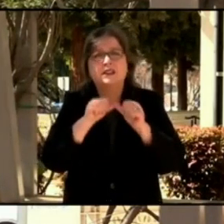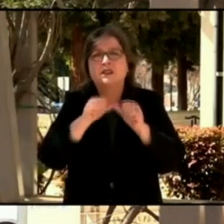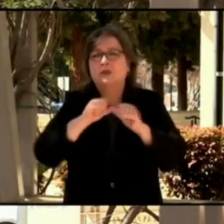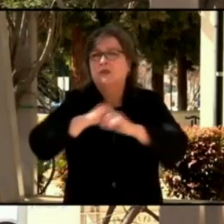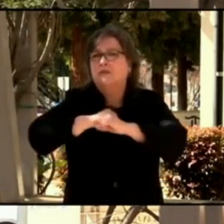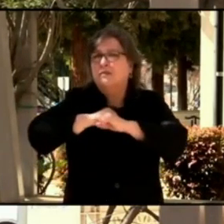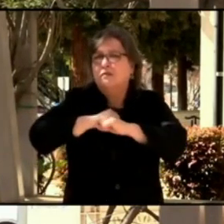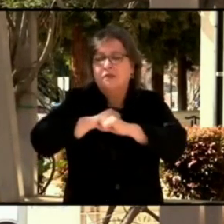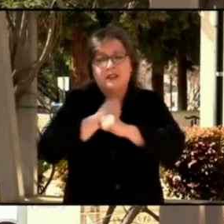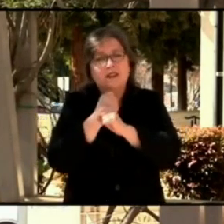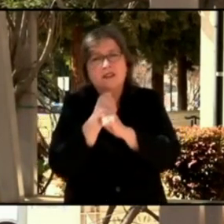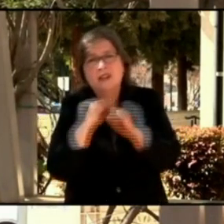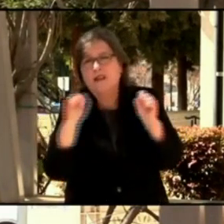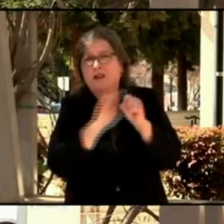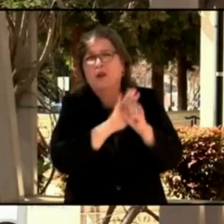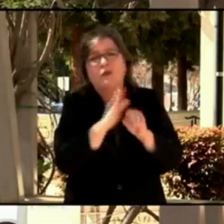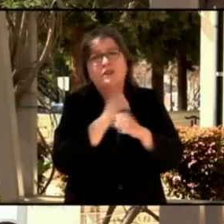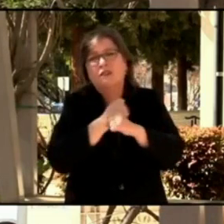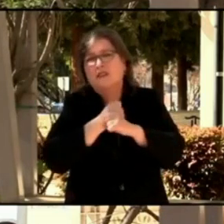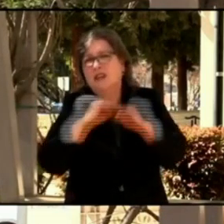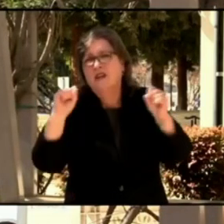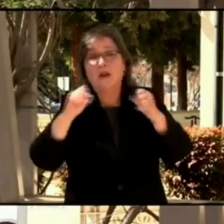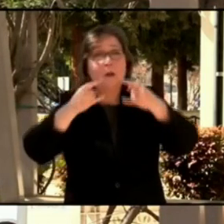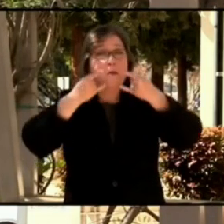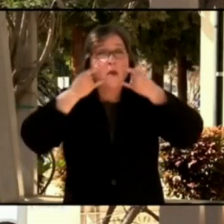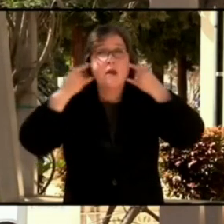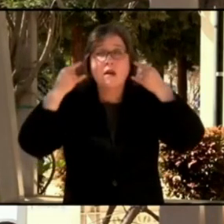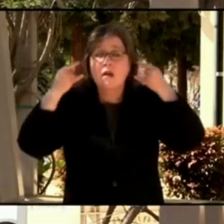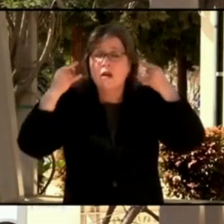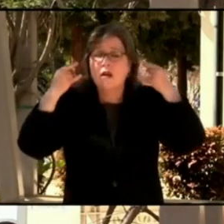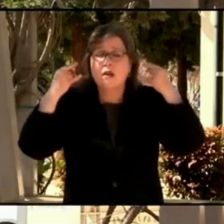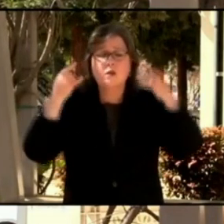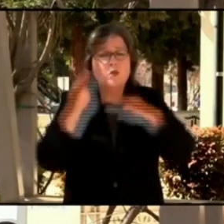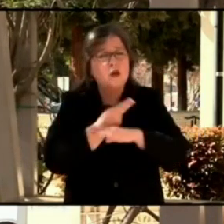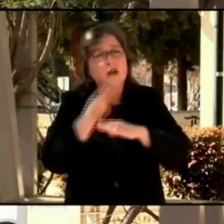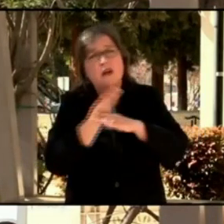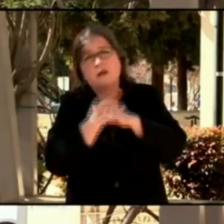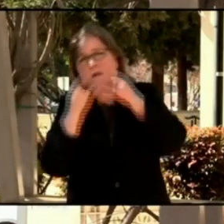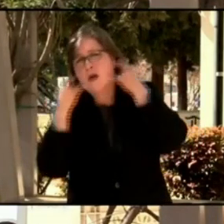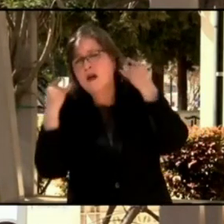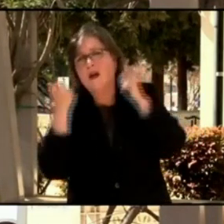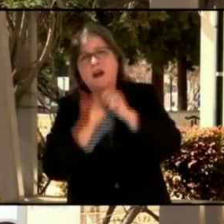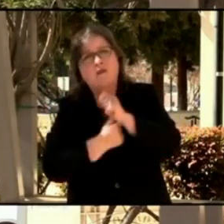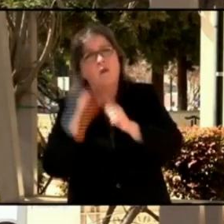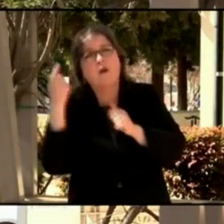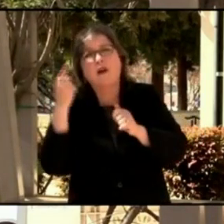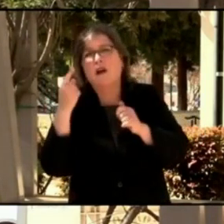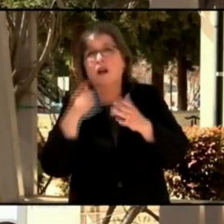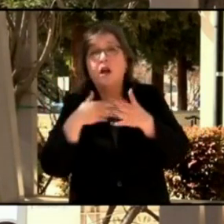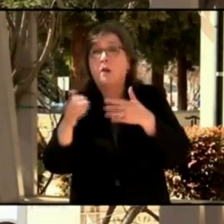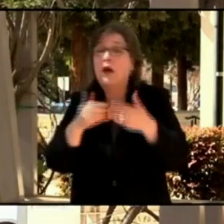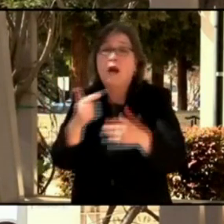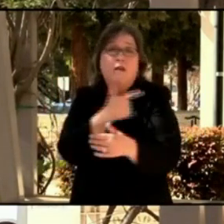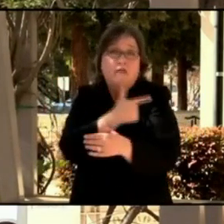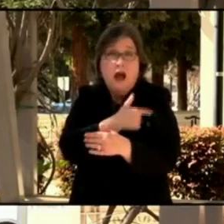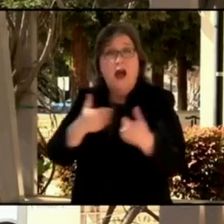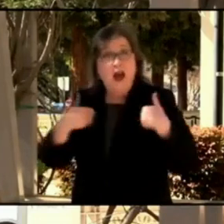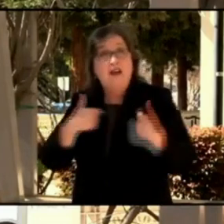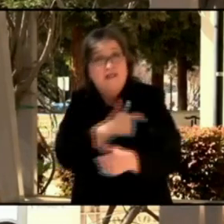whenever with anyone outside of our household. That includes people who are vaccinated.